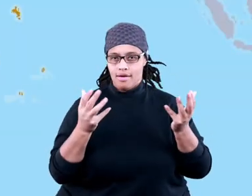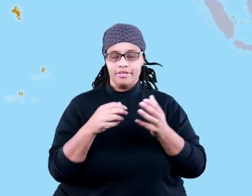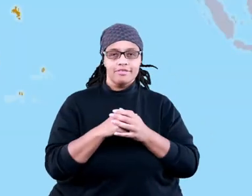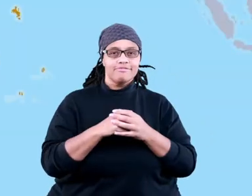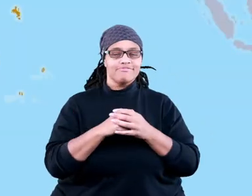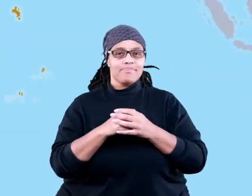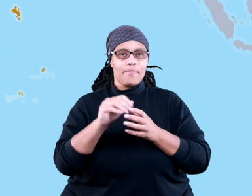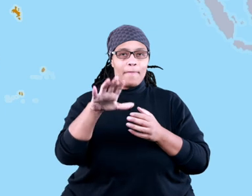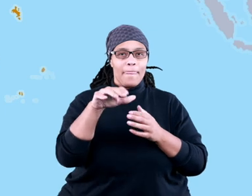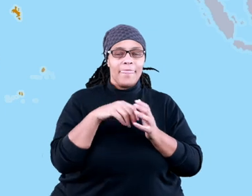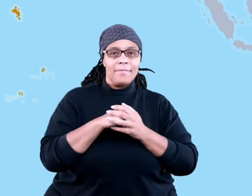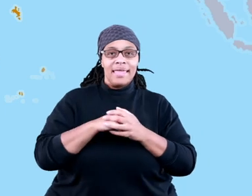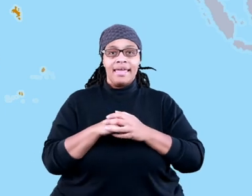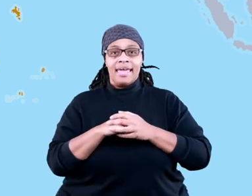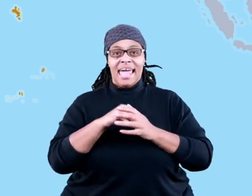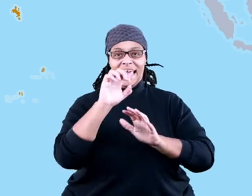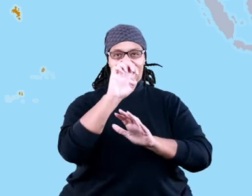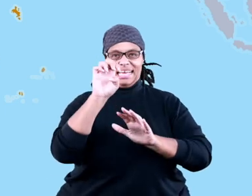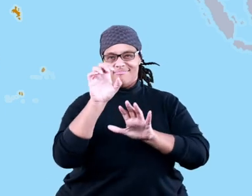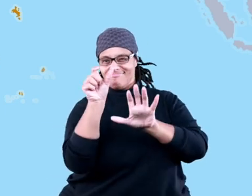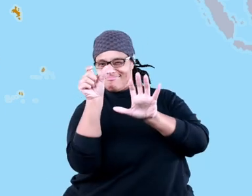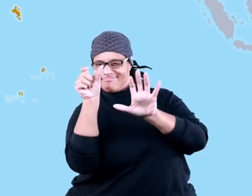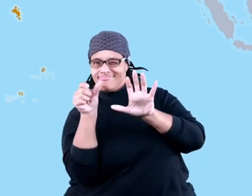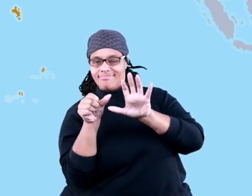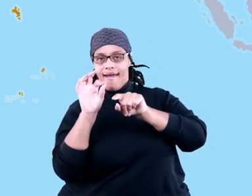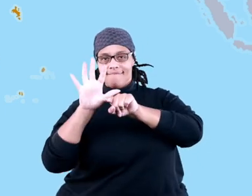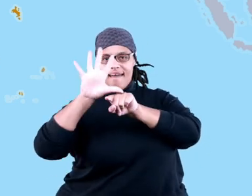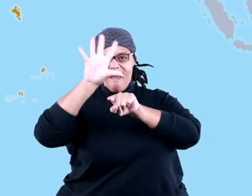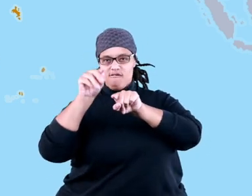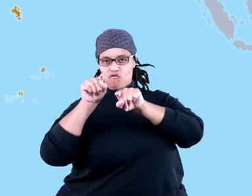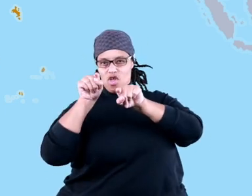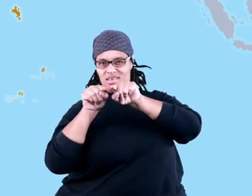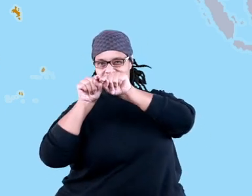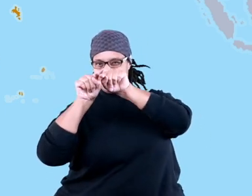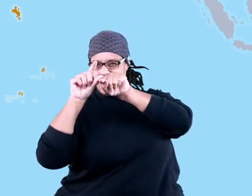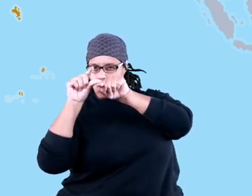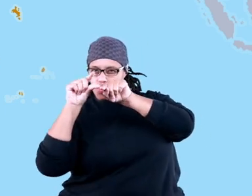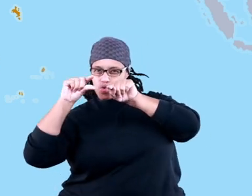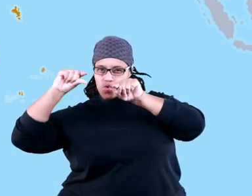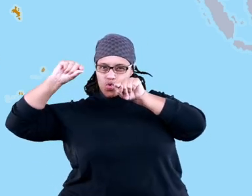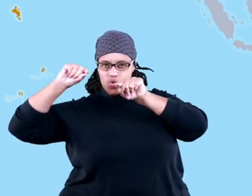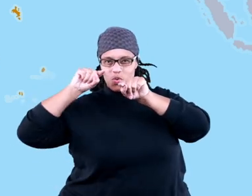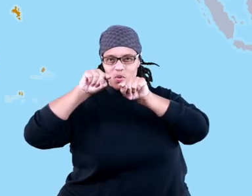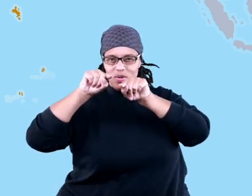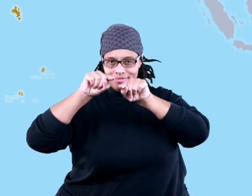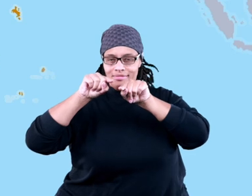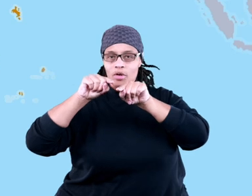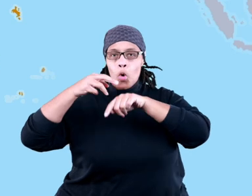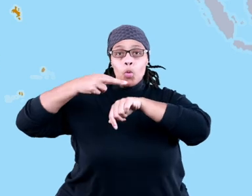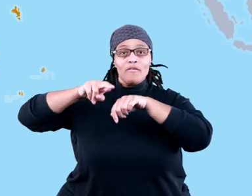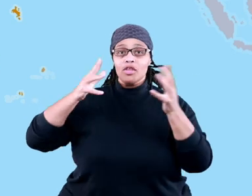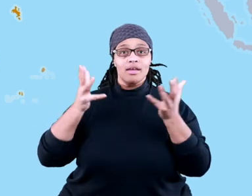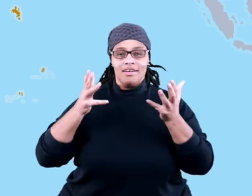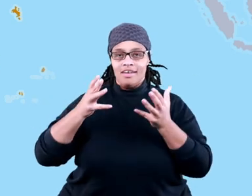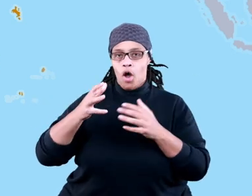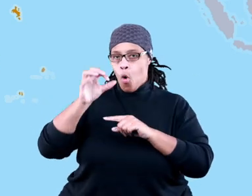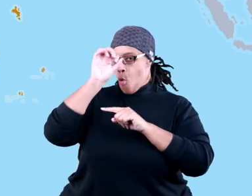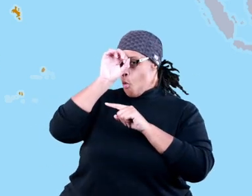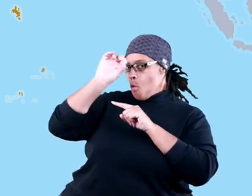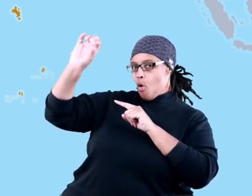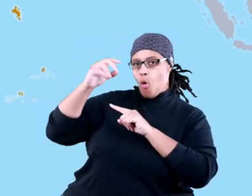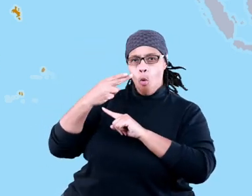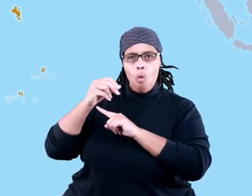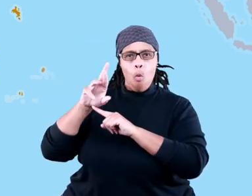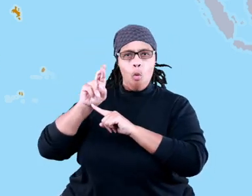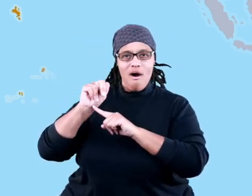fun fact. On the easternmost part of the African mainland is a peninsula often referred to as the